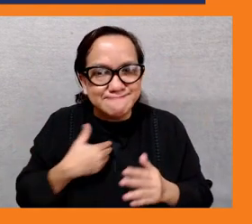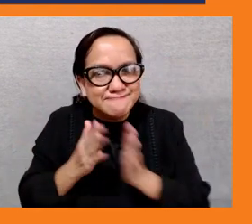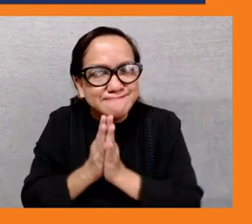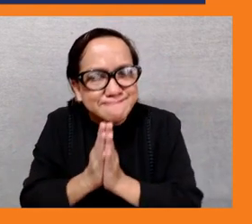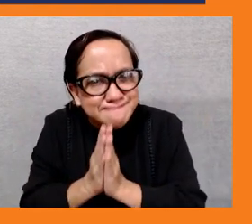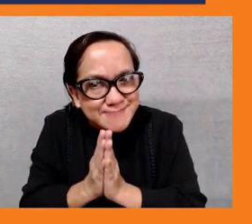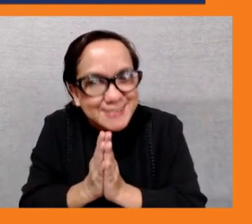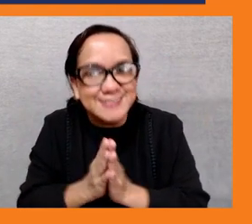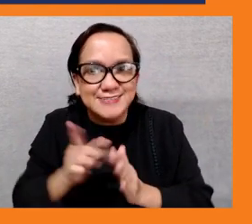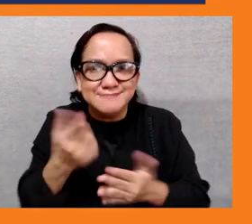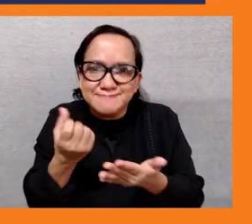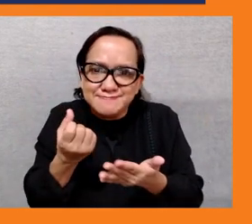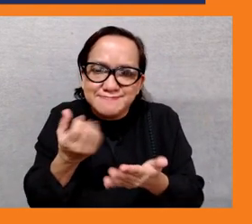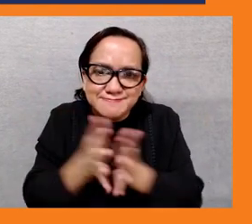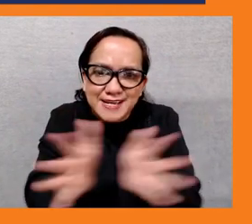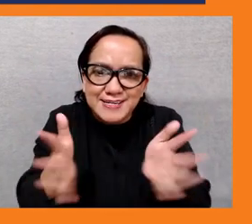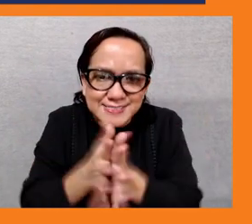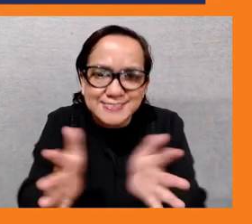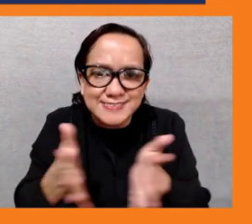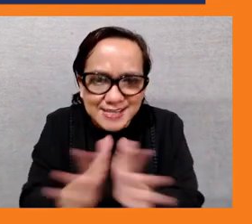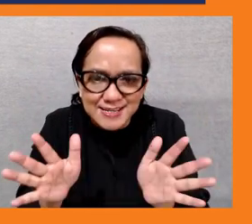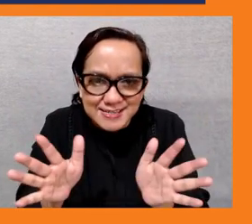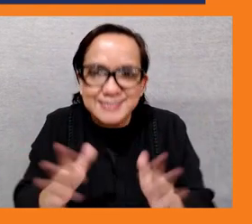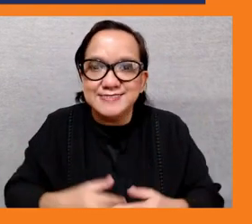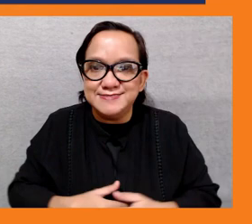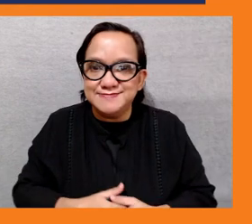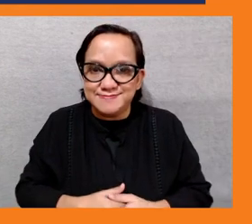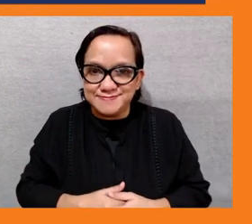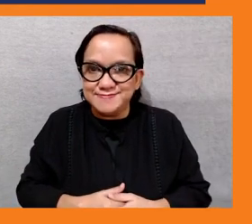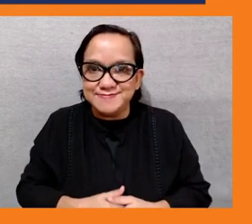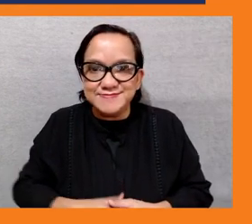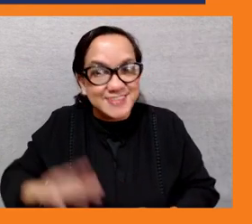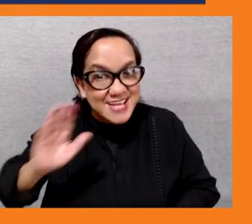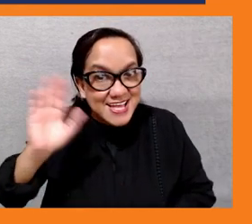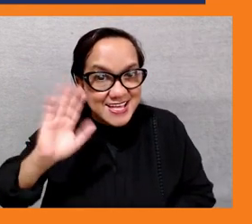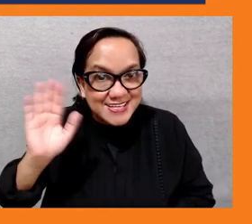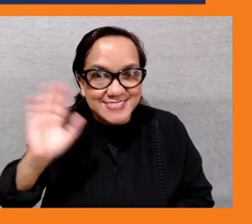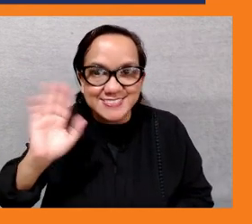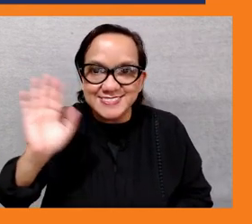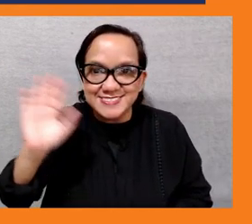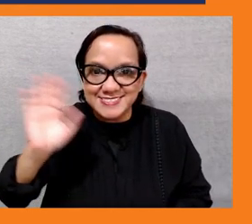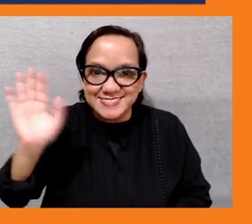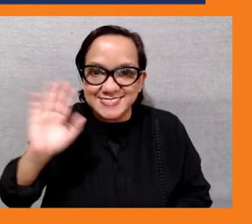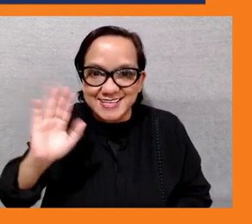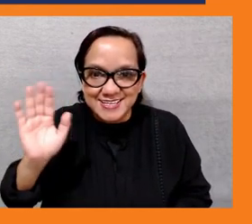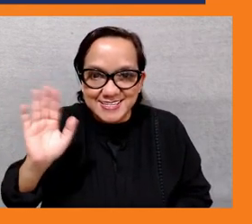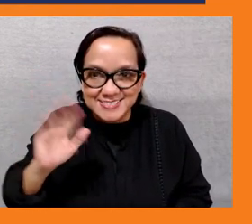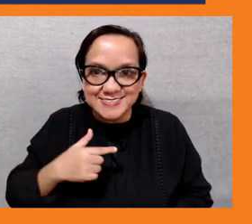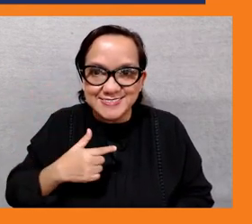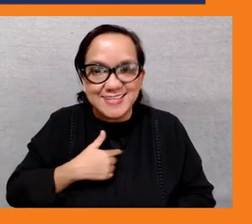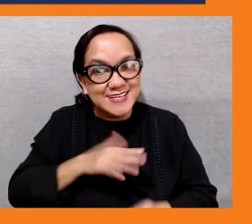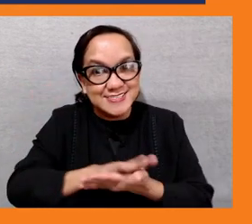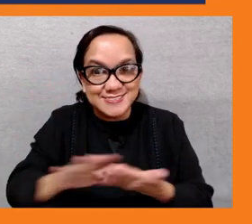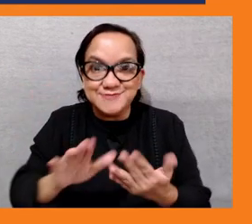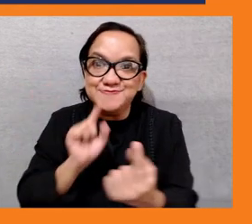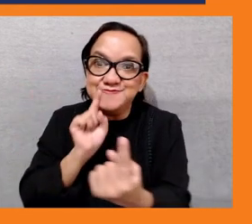you for having me hi talia it's nice to see you today uh we've been talking a lot about you know the just